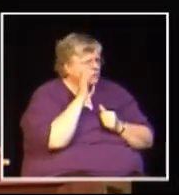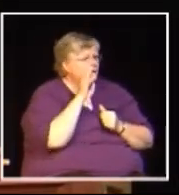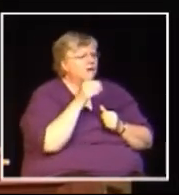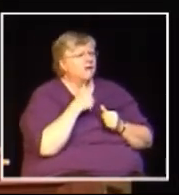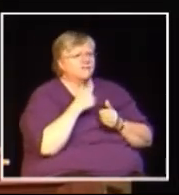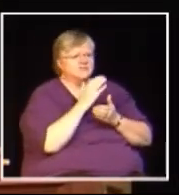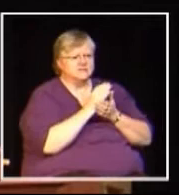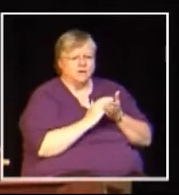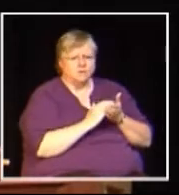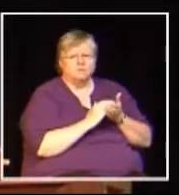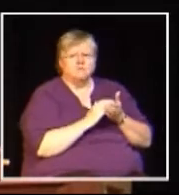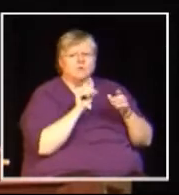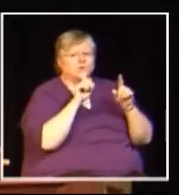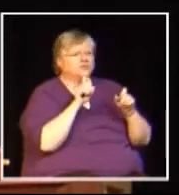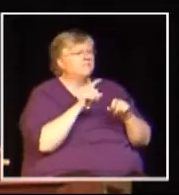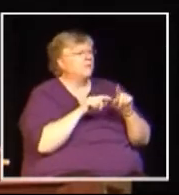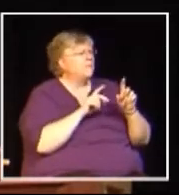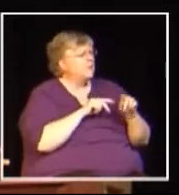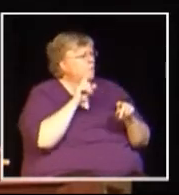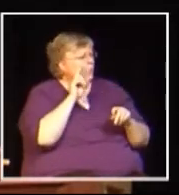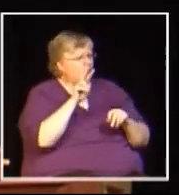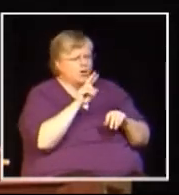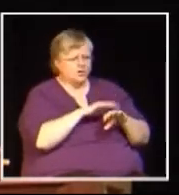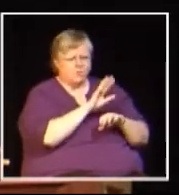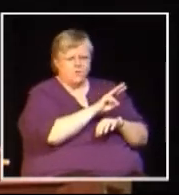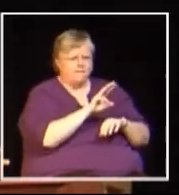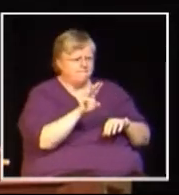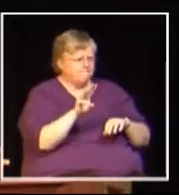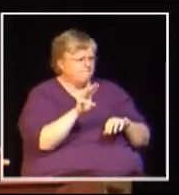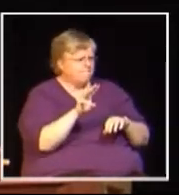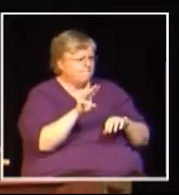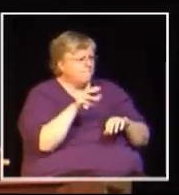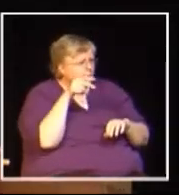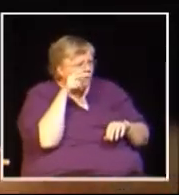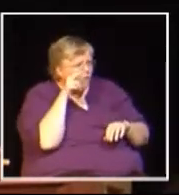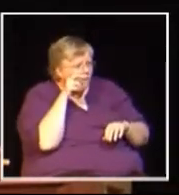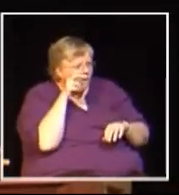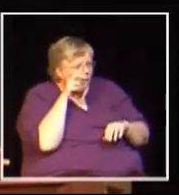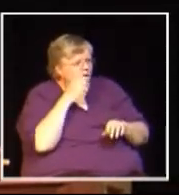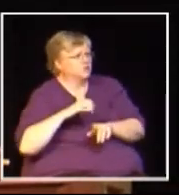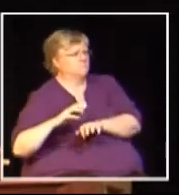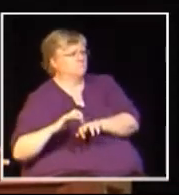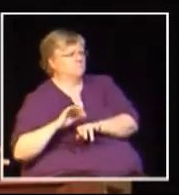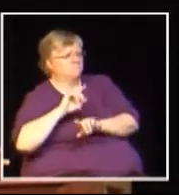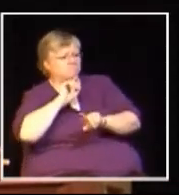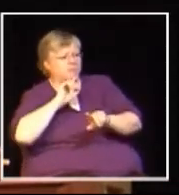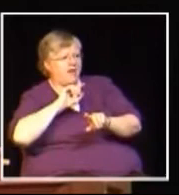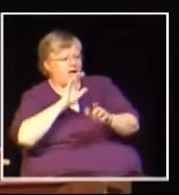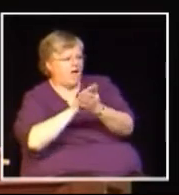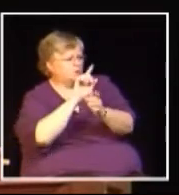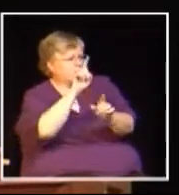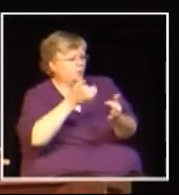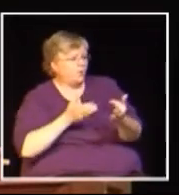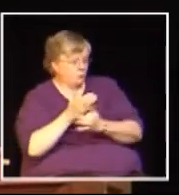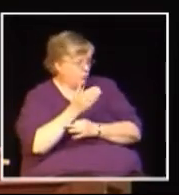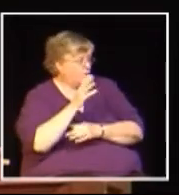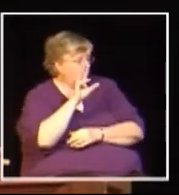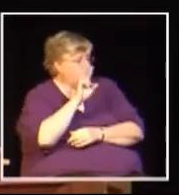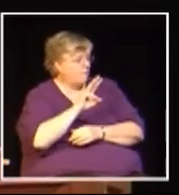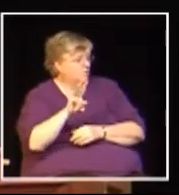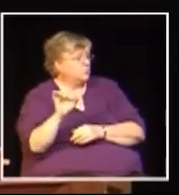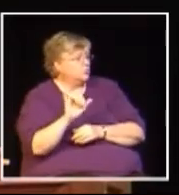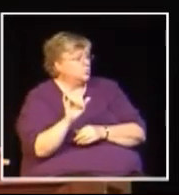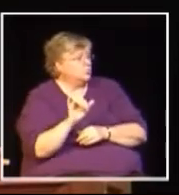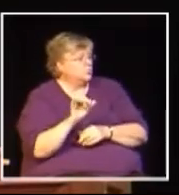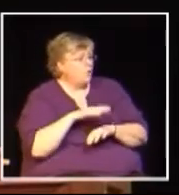cards that you may wish to use. They will collect them throughout the evening and we will read out as many of those questions as we have